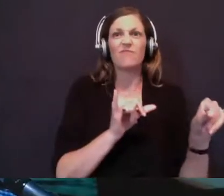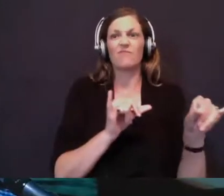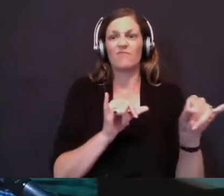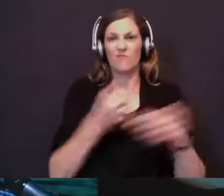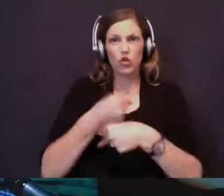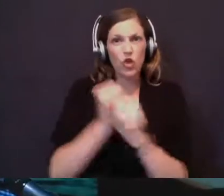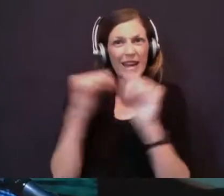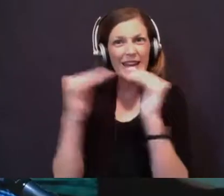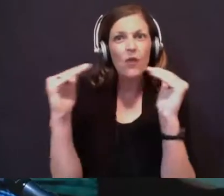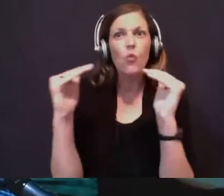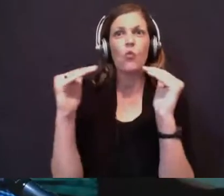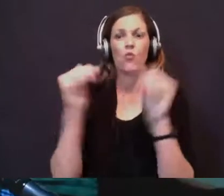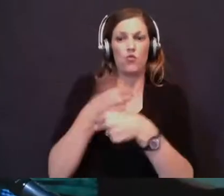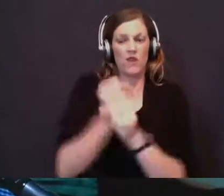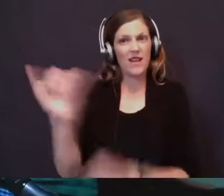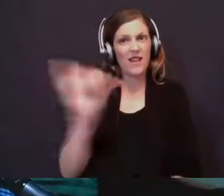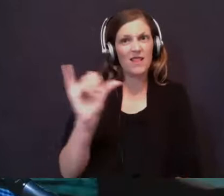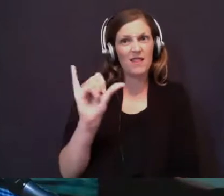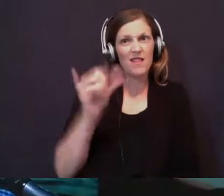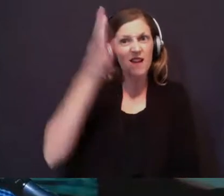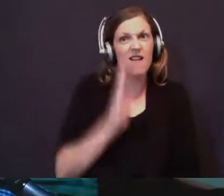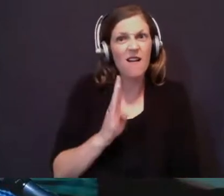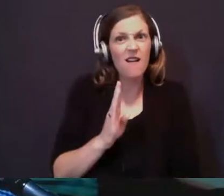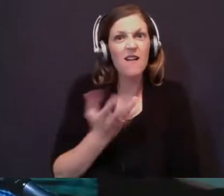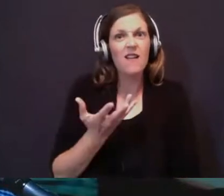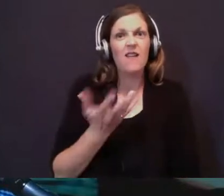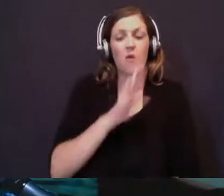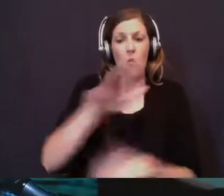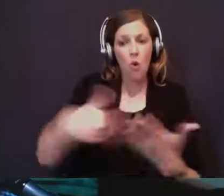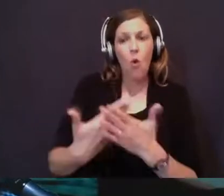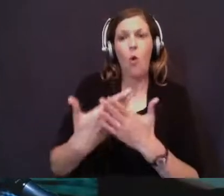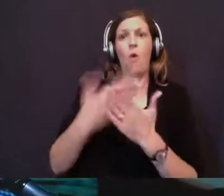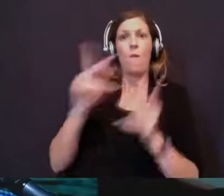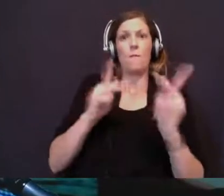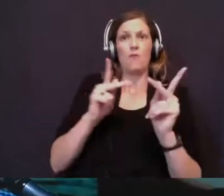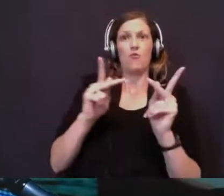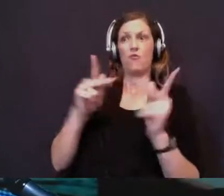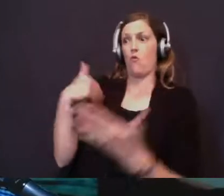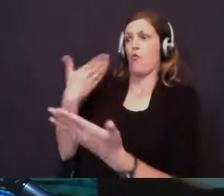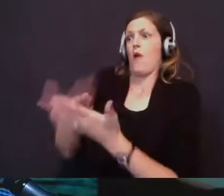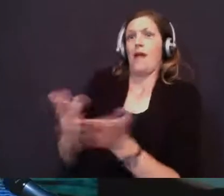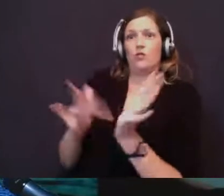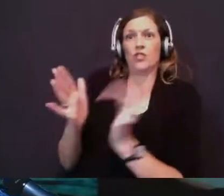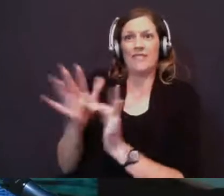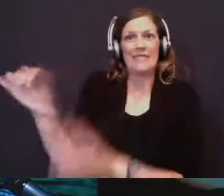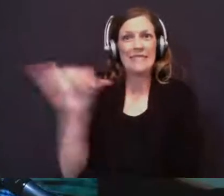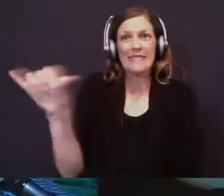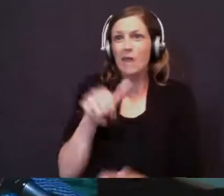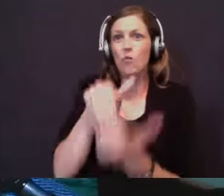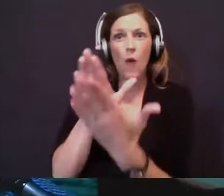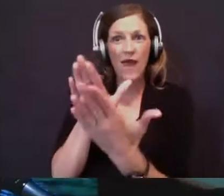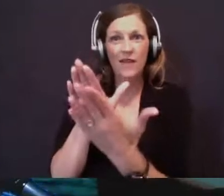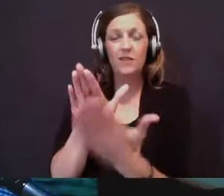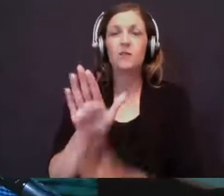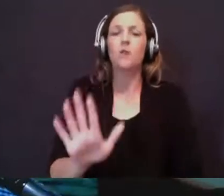All people are created in the image of God, and all people come to Jesus the same way. So friends, listen, I want to make